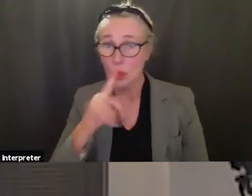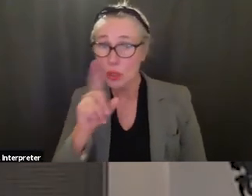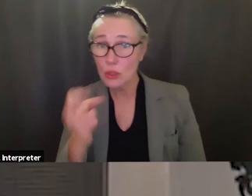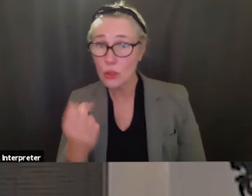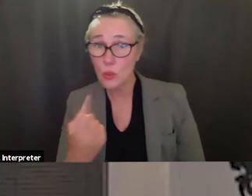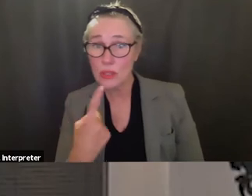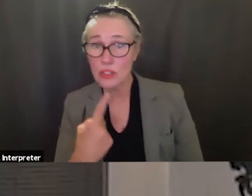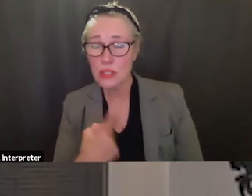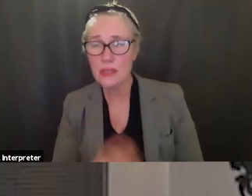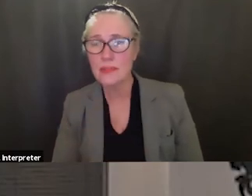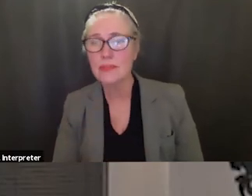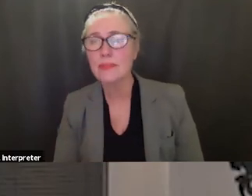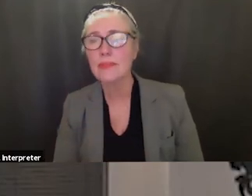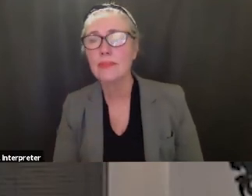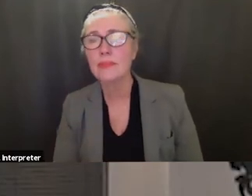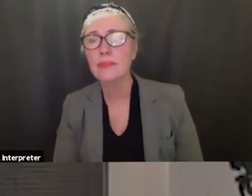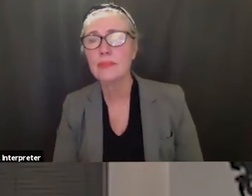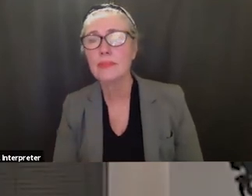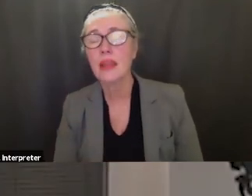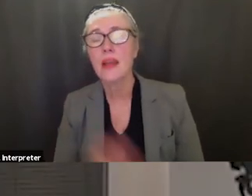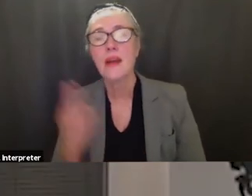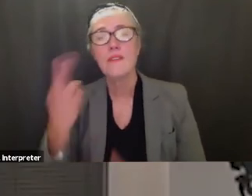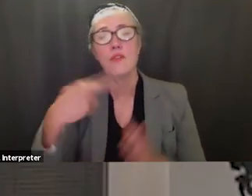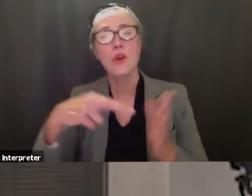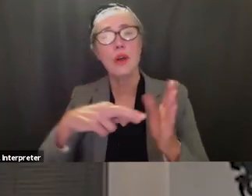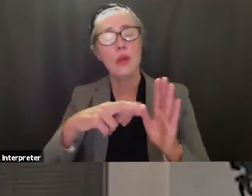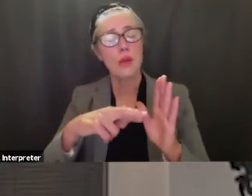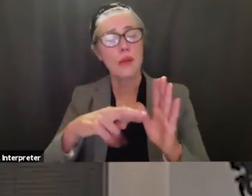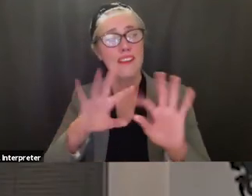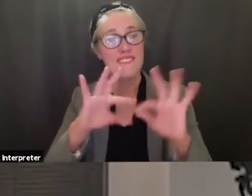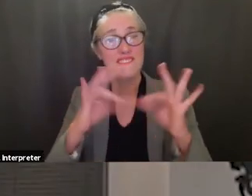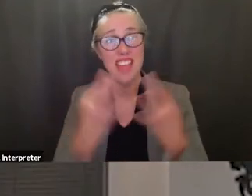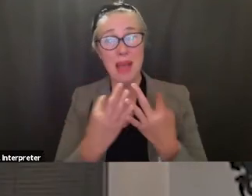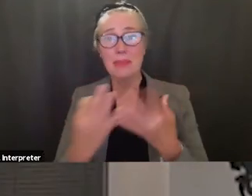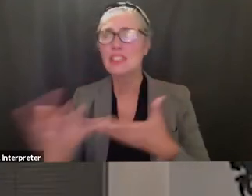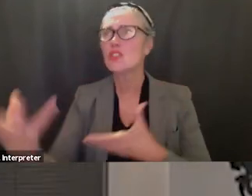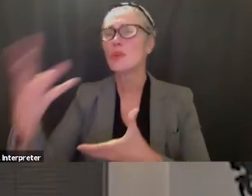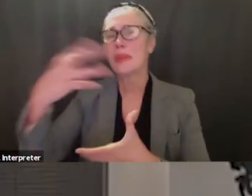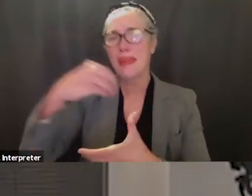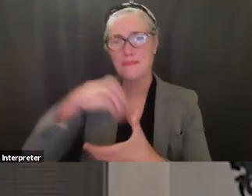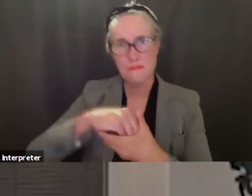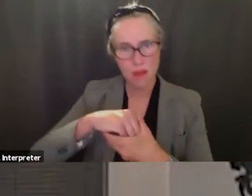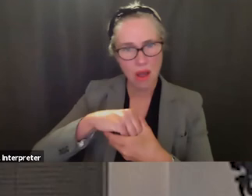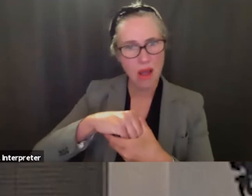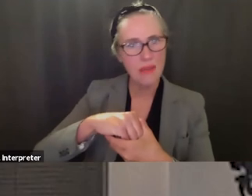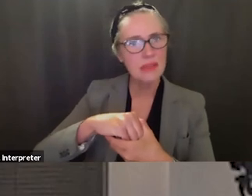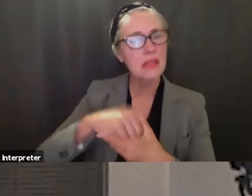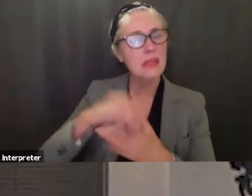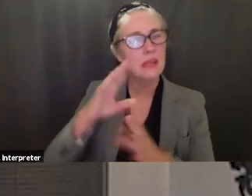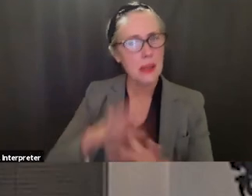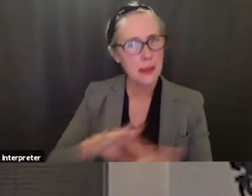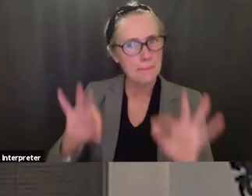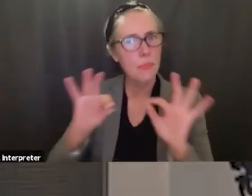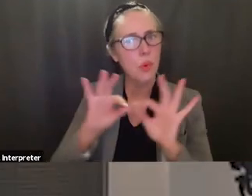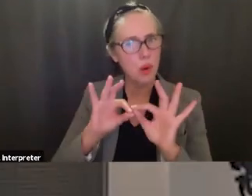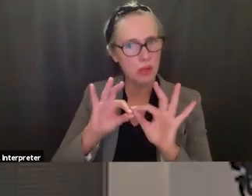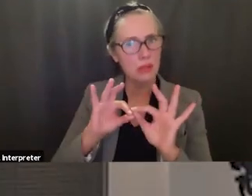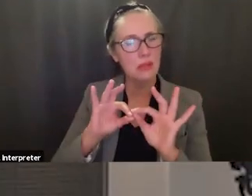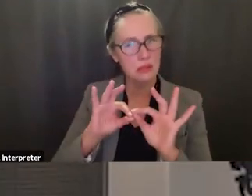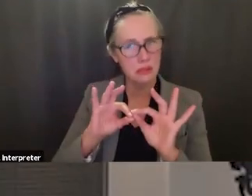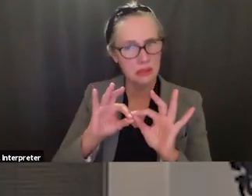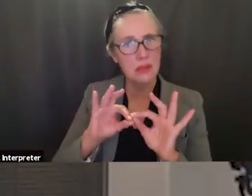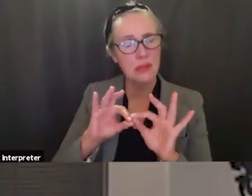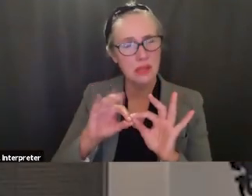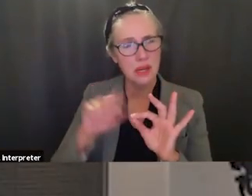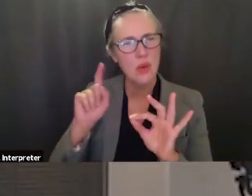with that role of family engagement um needing to be filled we'll need to work with family